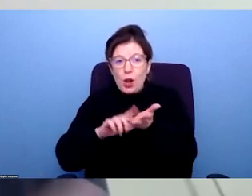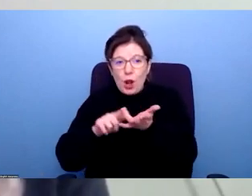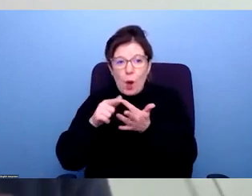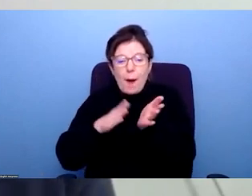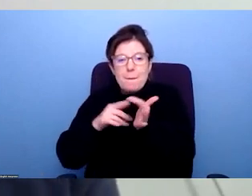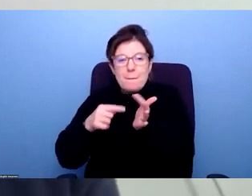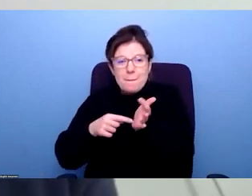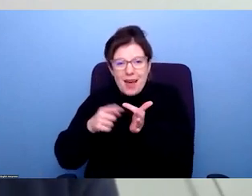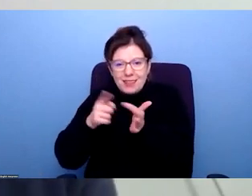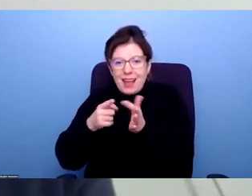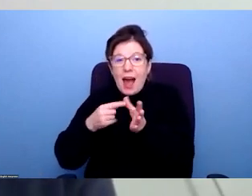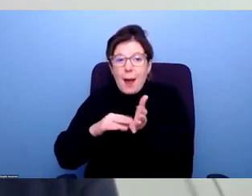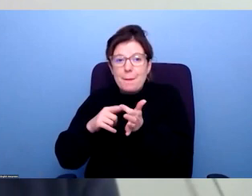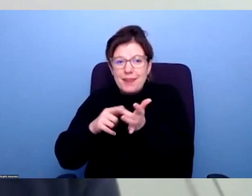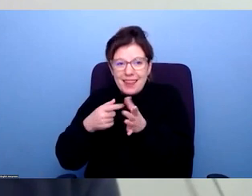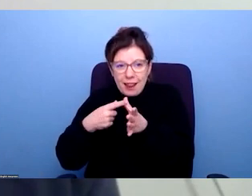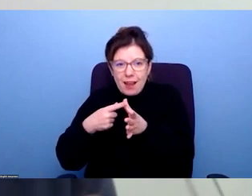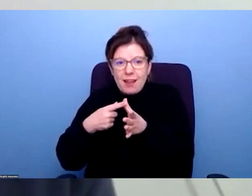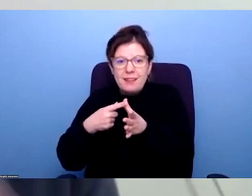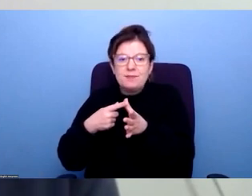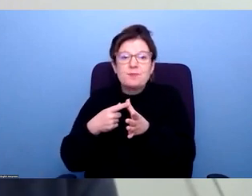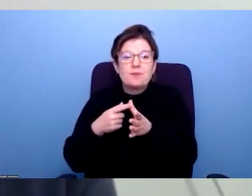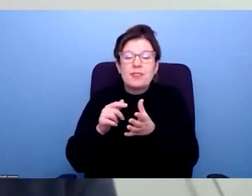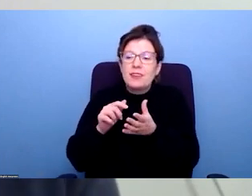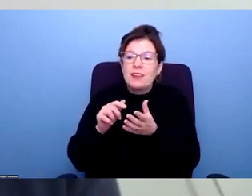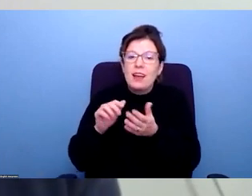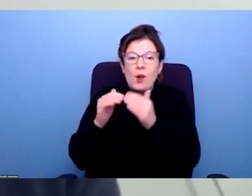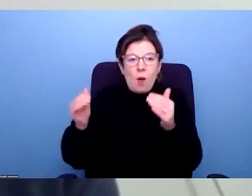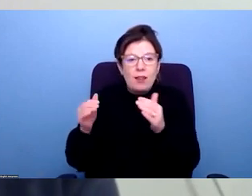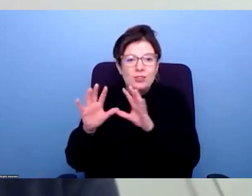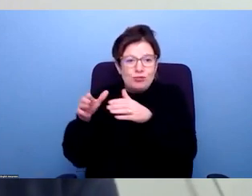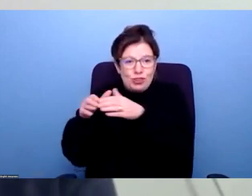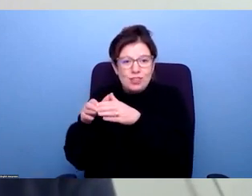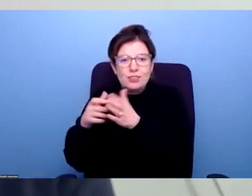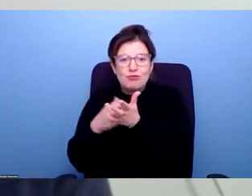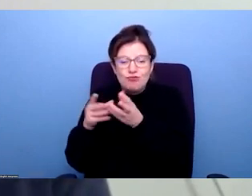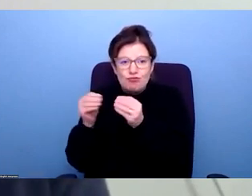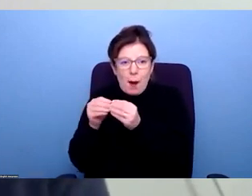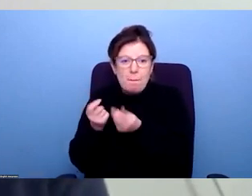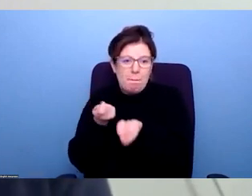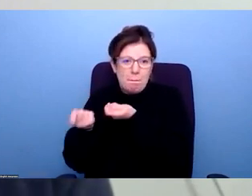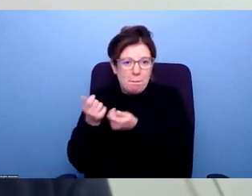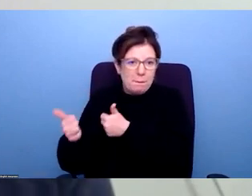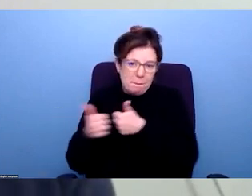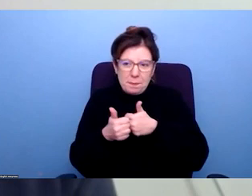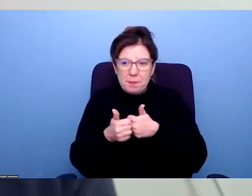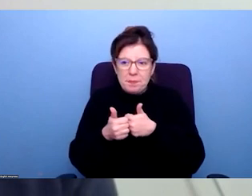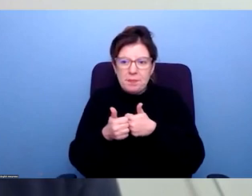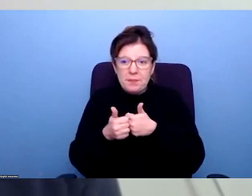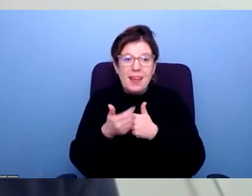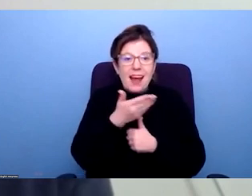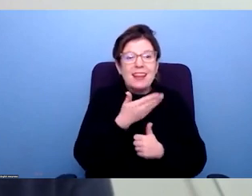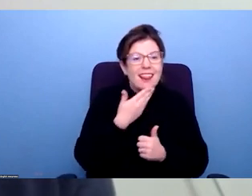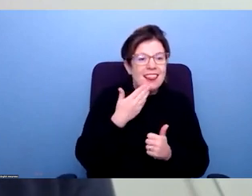Meta, Amelia, and to colleagues from Equality Trust, Rob, who's been supporting, and to